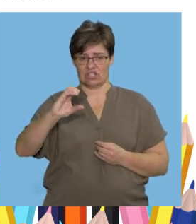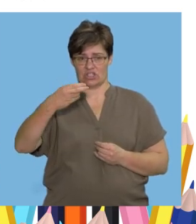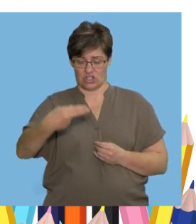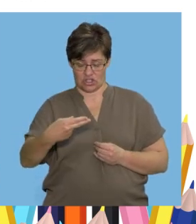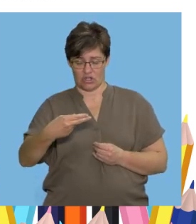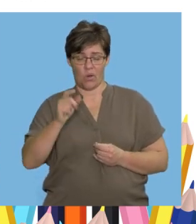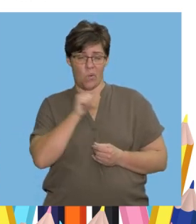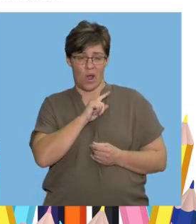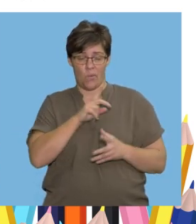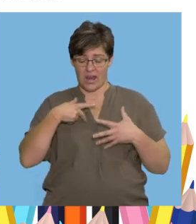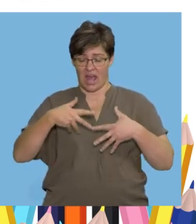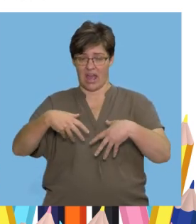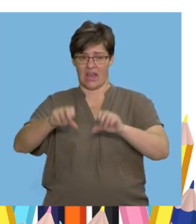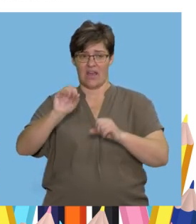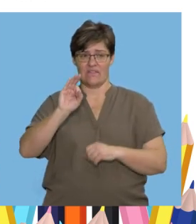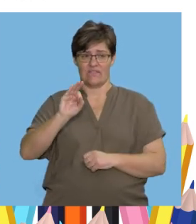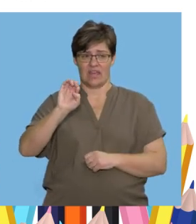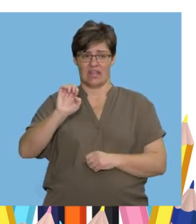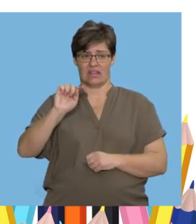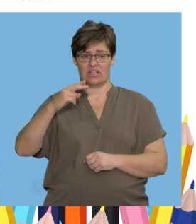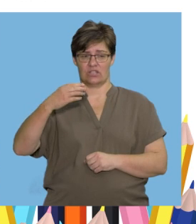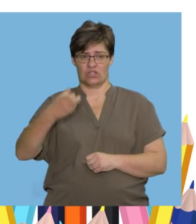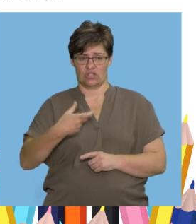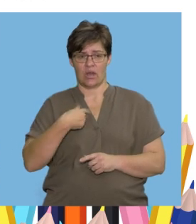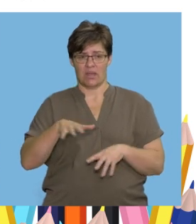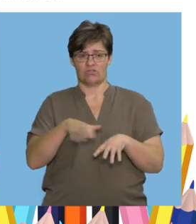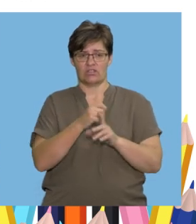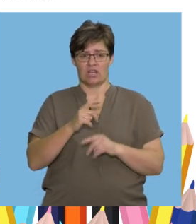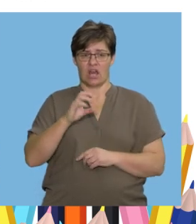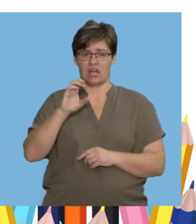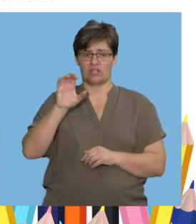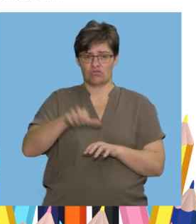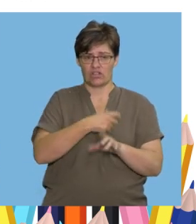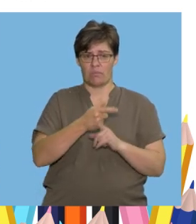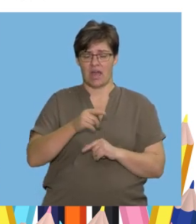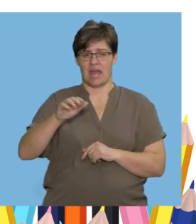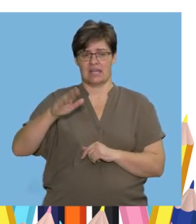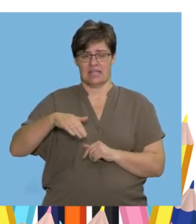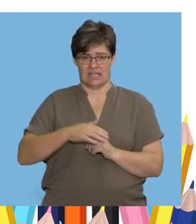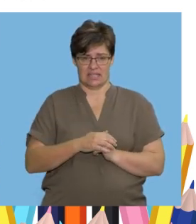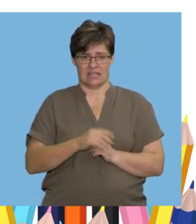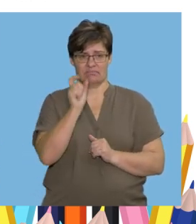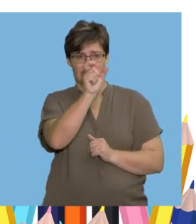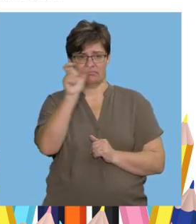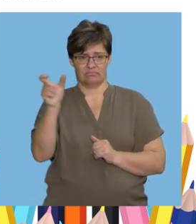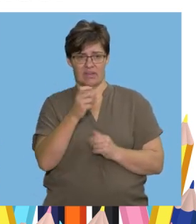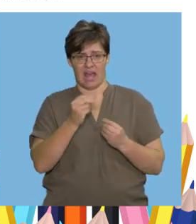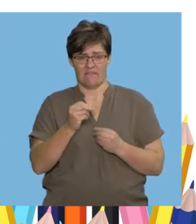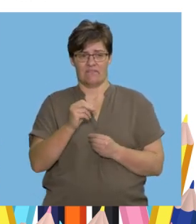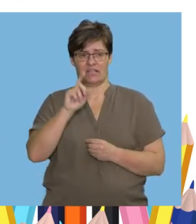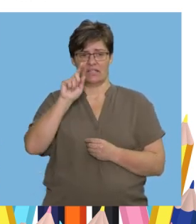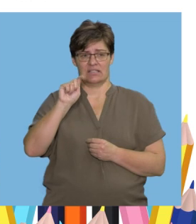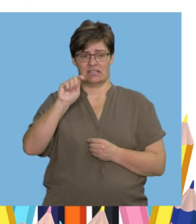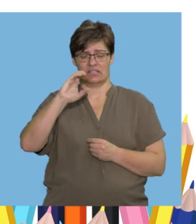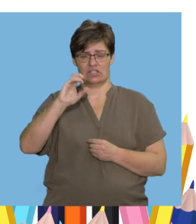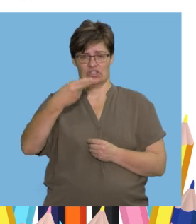Because when I went to fetch the water, I scratched my knee Tell me which words have the